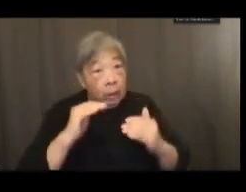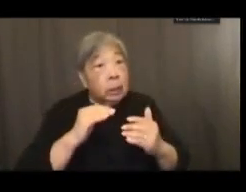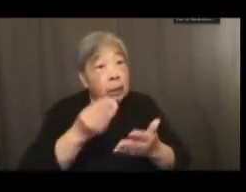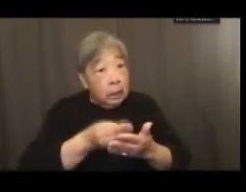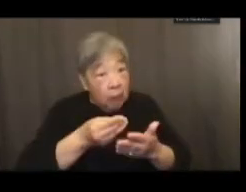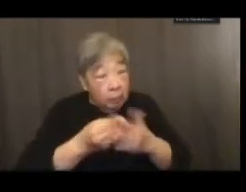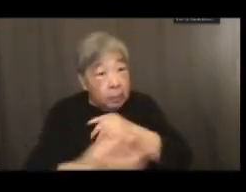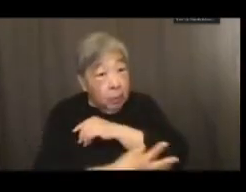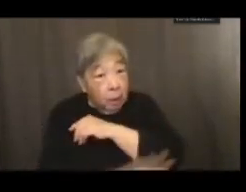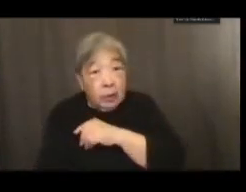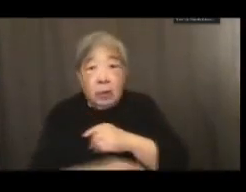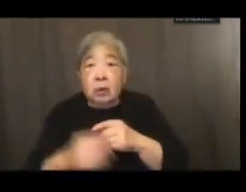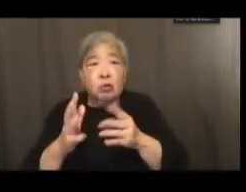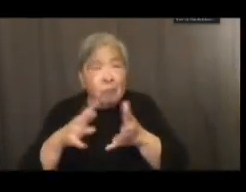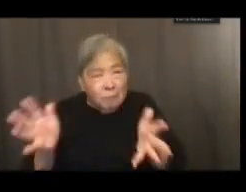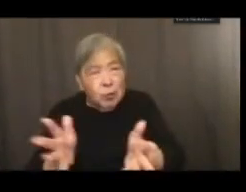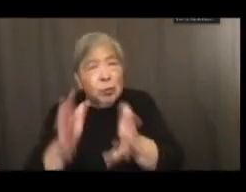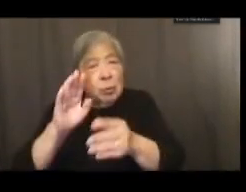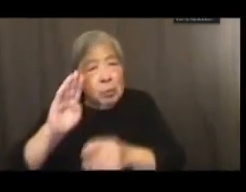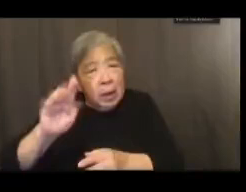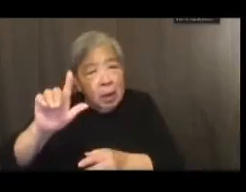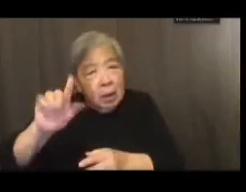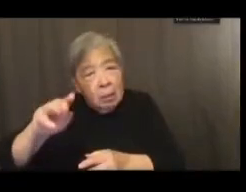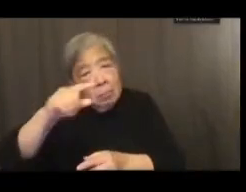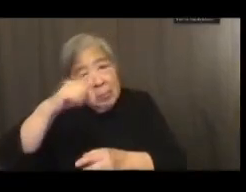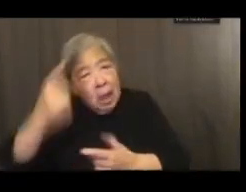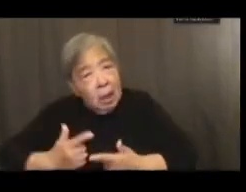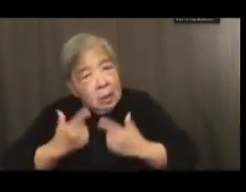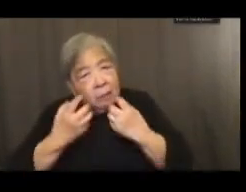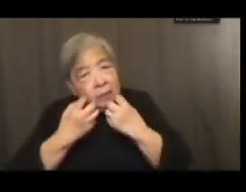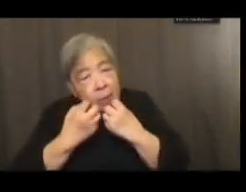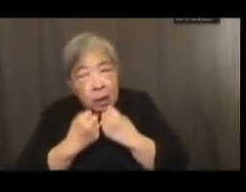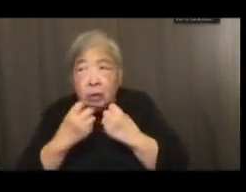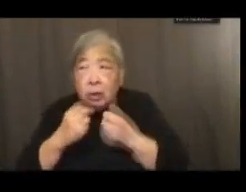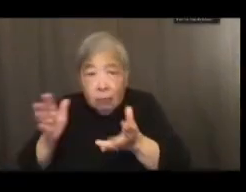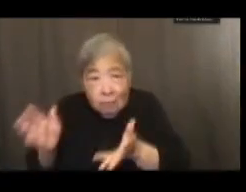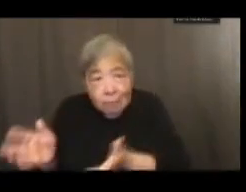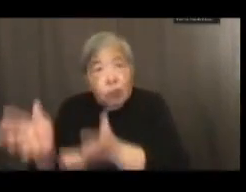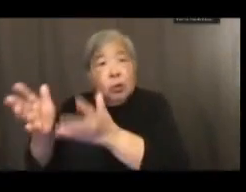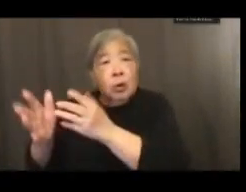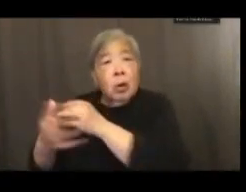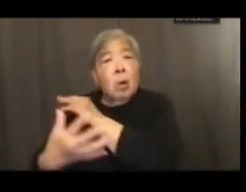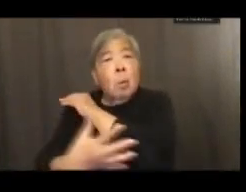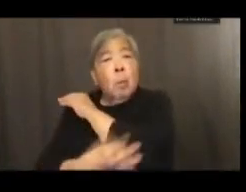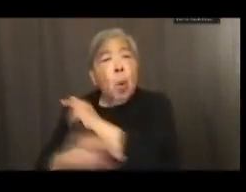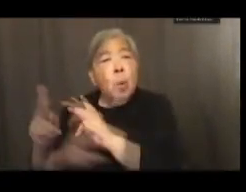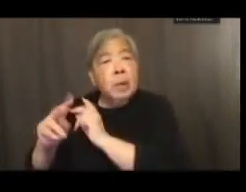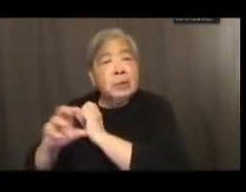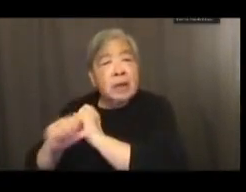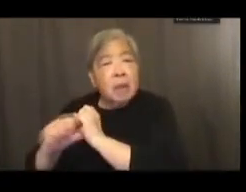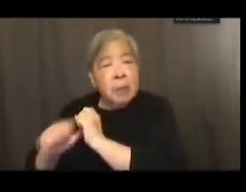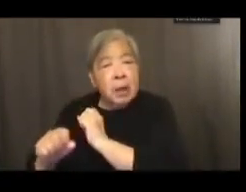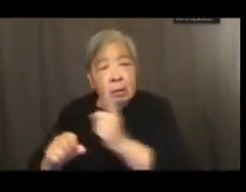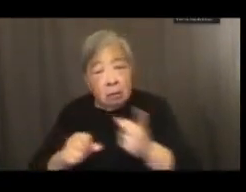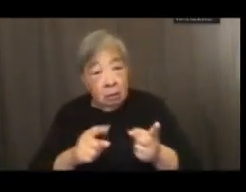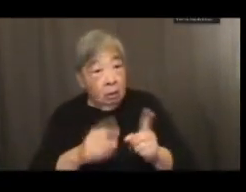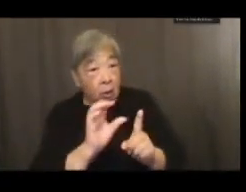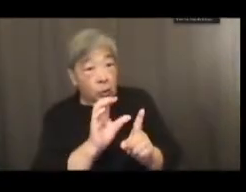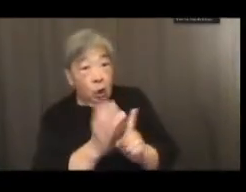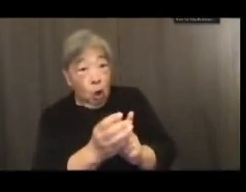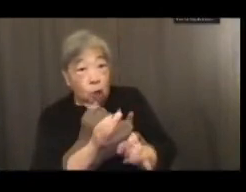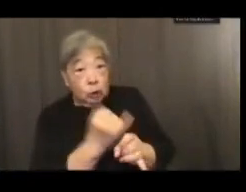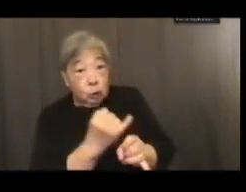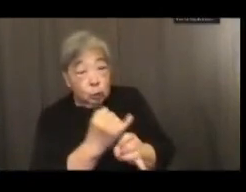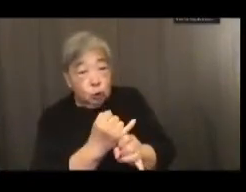Black Lives Matter, and to further the Poor People's Campaign? Do we try to motivate those cultural institutions